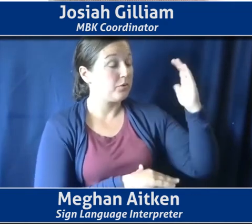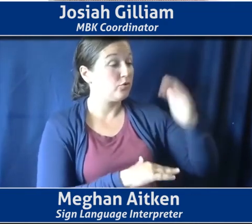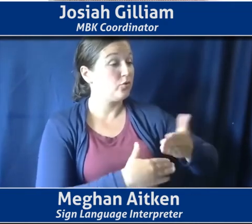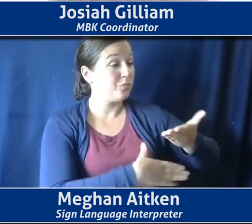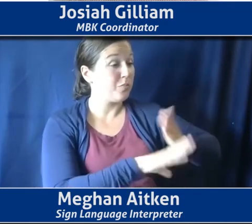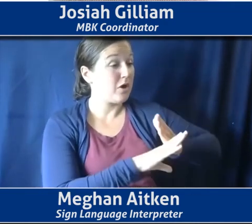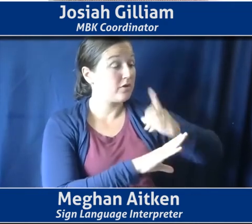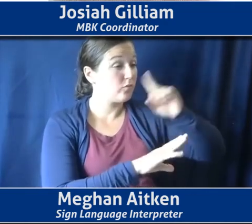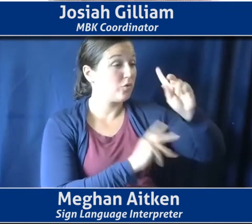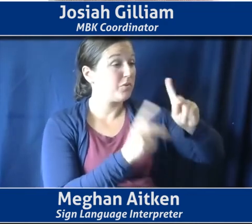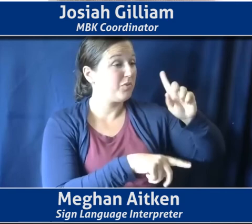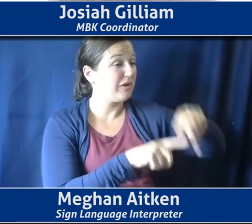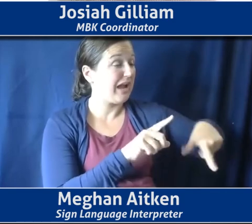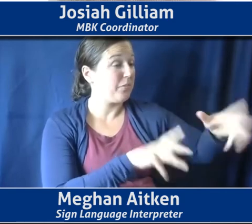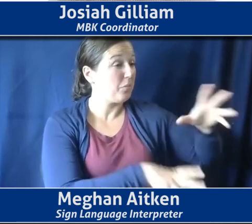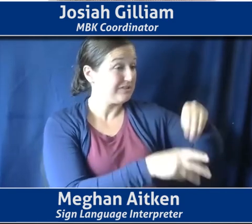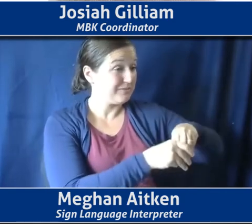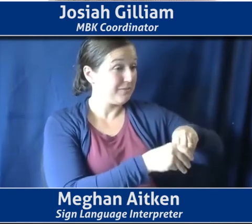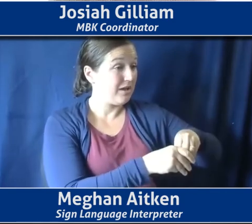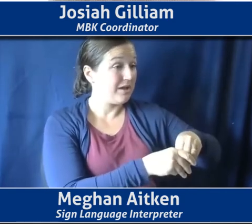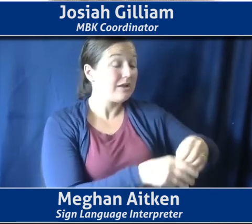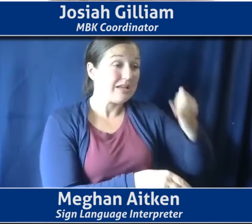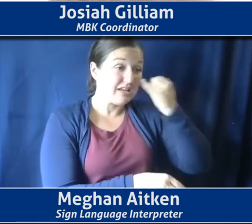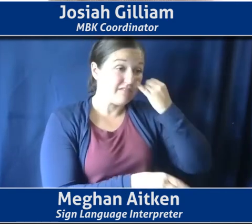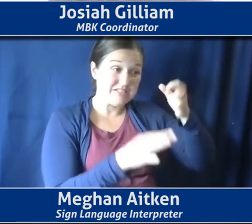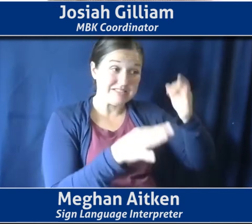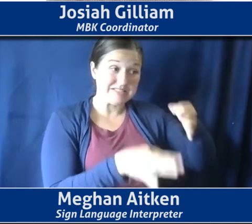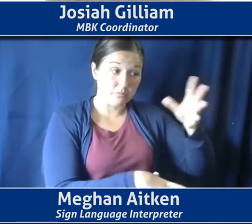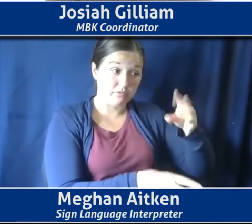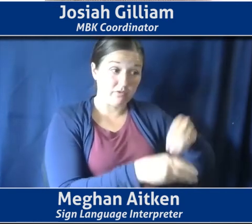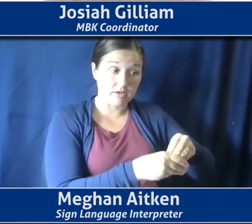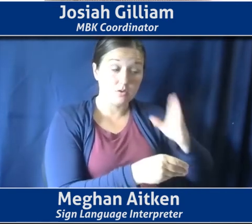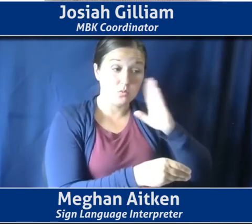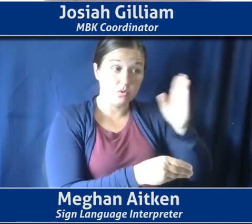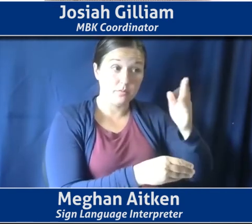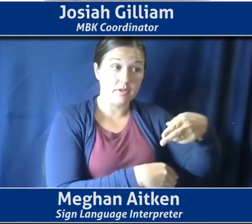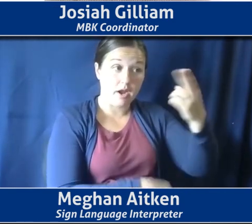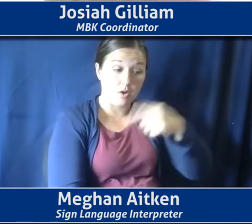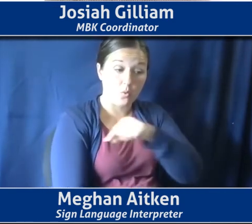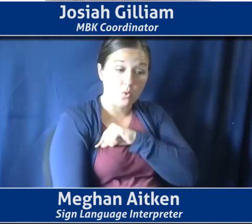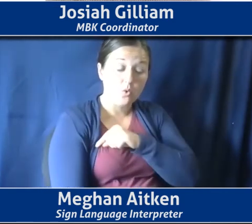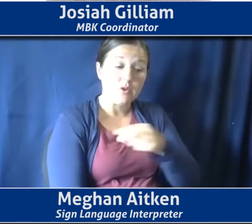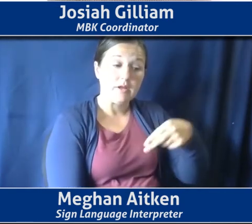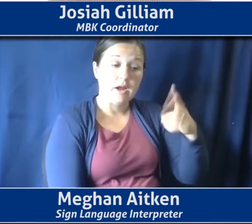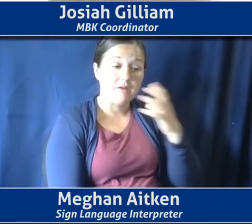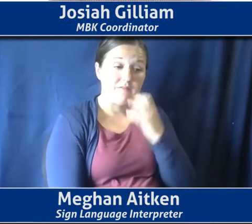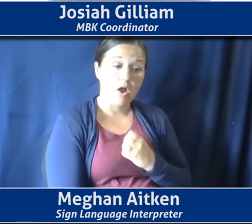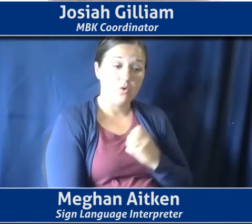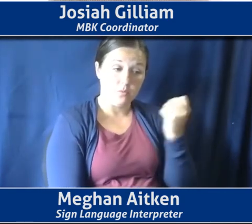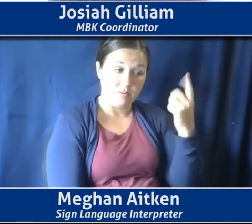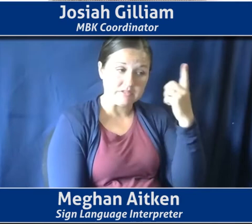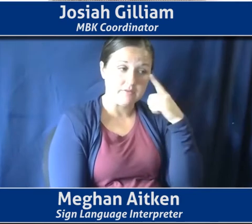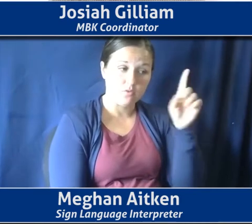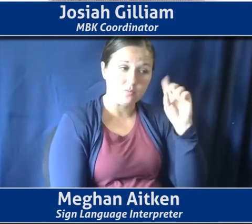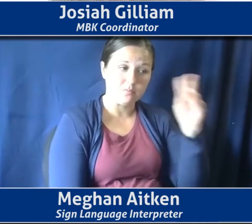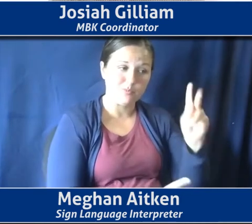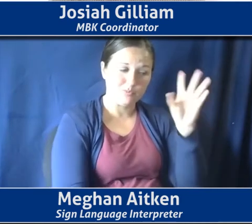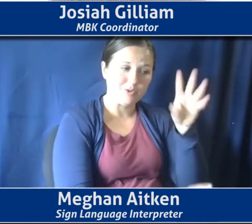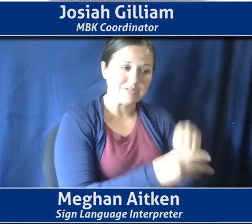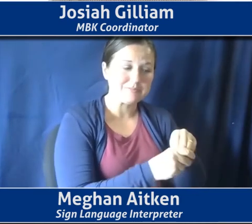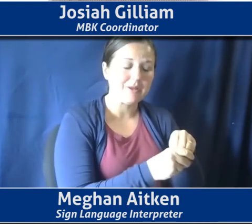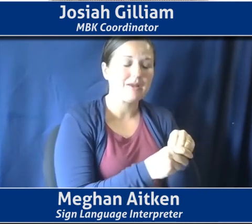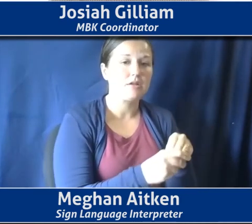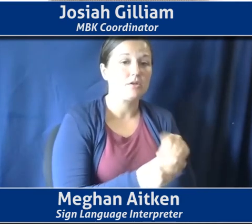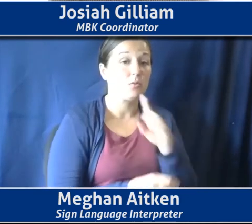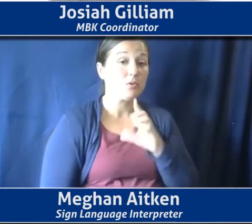otherwise? And should they decide to, can it be of a, of a quality and of a value, uh, where it makes sense for folks? And it's cool to see that the